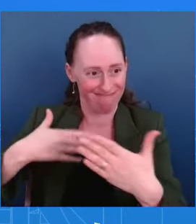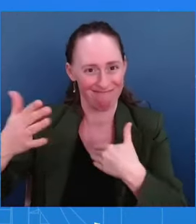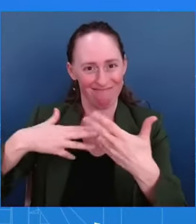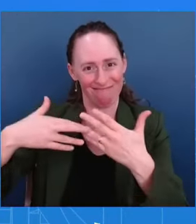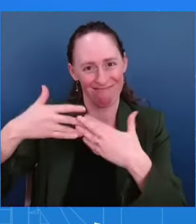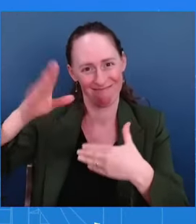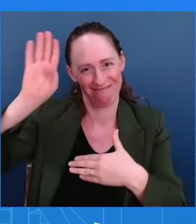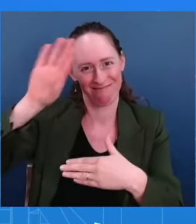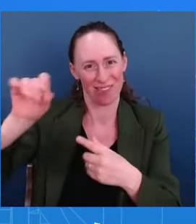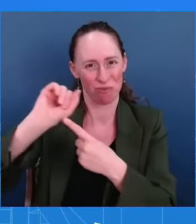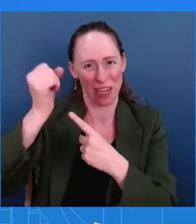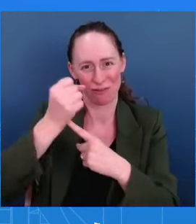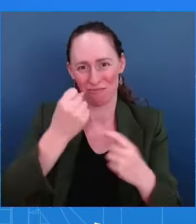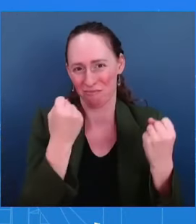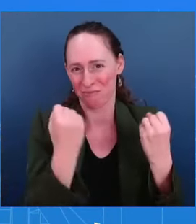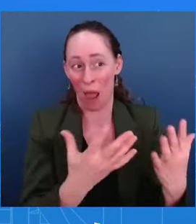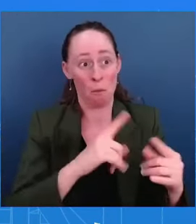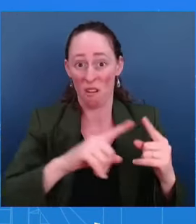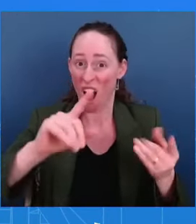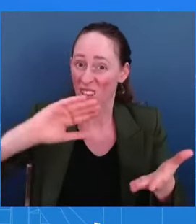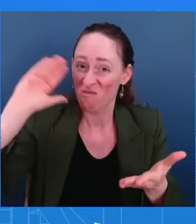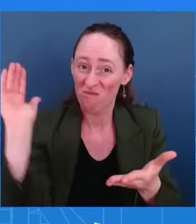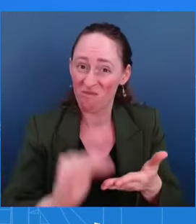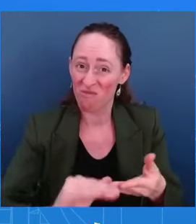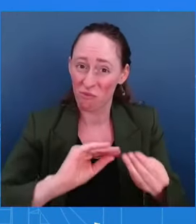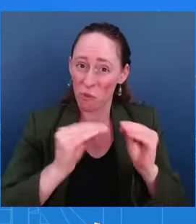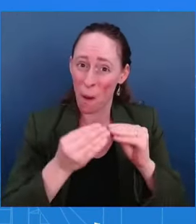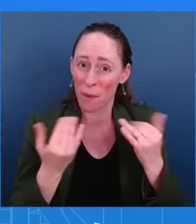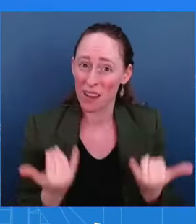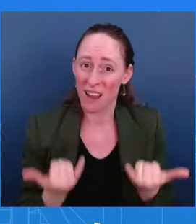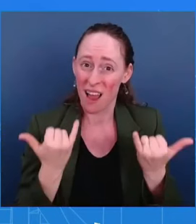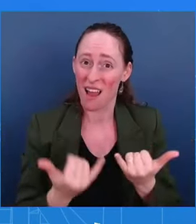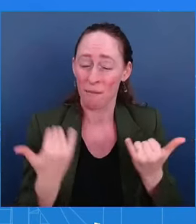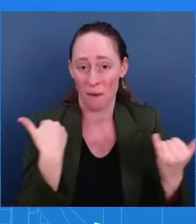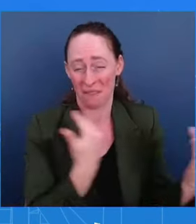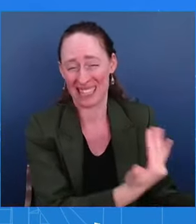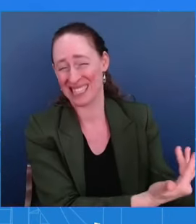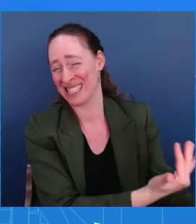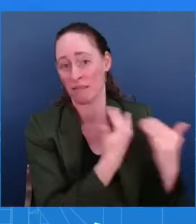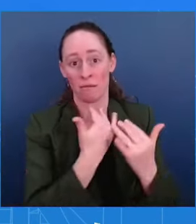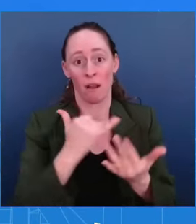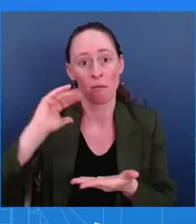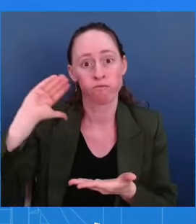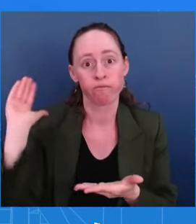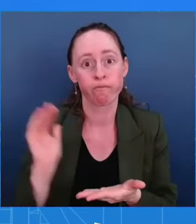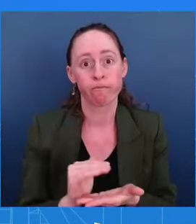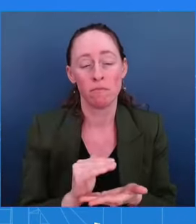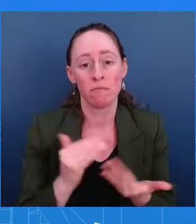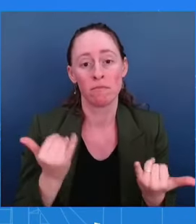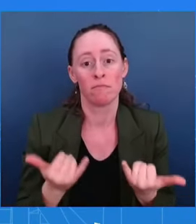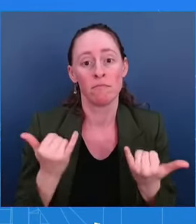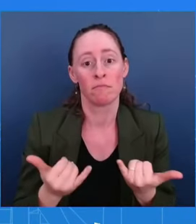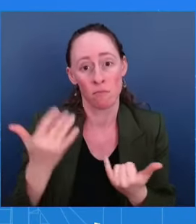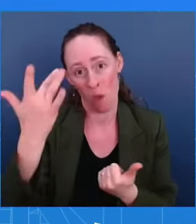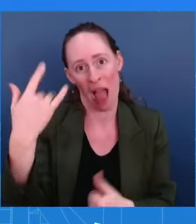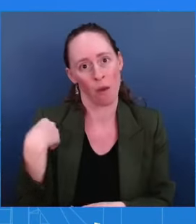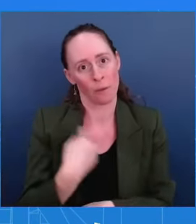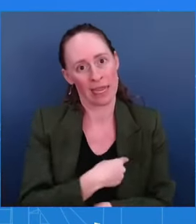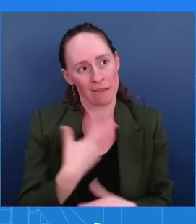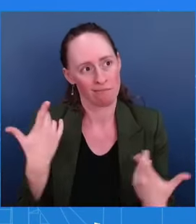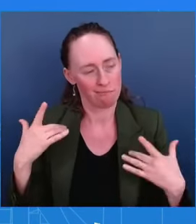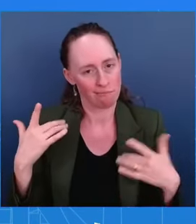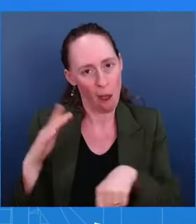border. And that matters. And that matters. And that's because of the work that we have done. And, you know, and